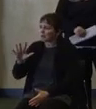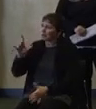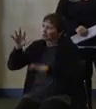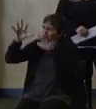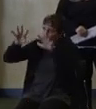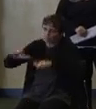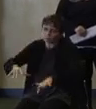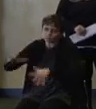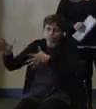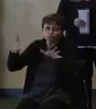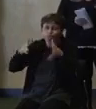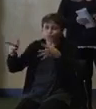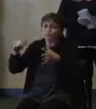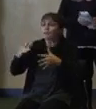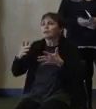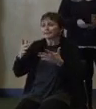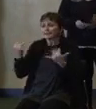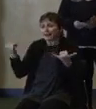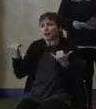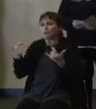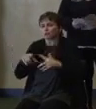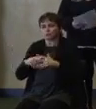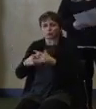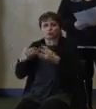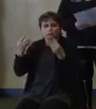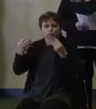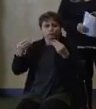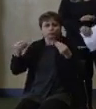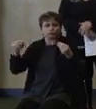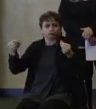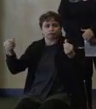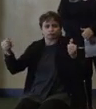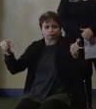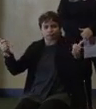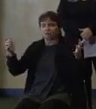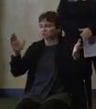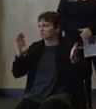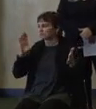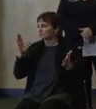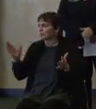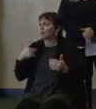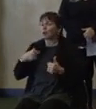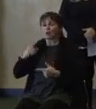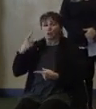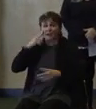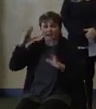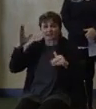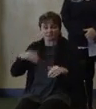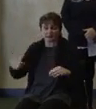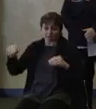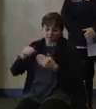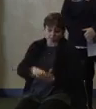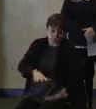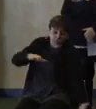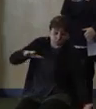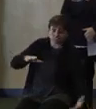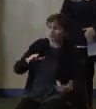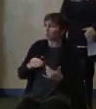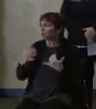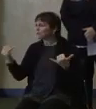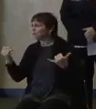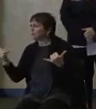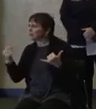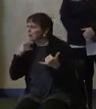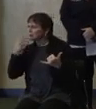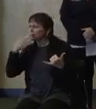the evening. And while further accumulations should not be anything like the rates that we saw yesterday, we should continue to